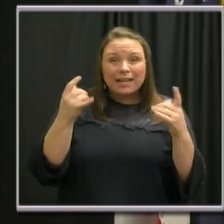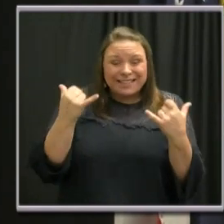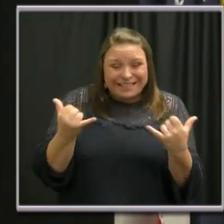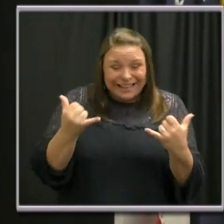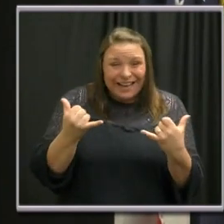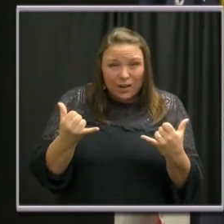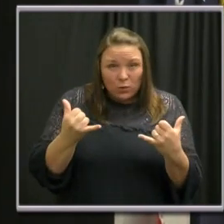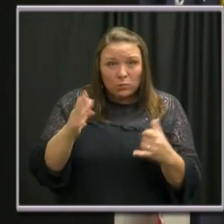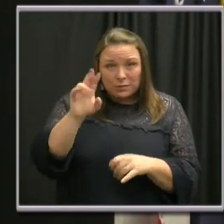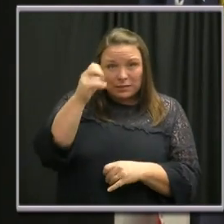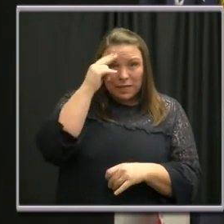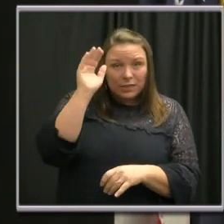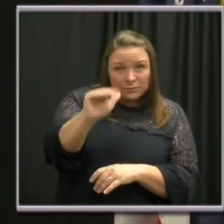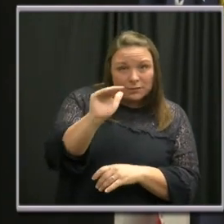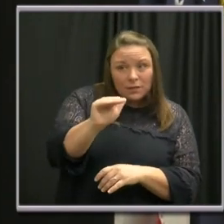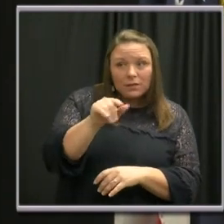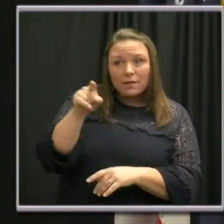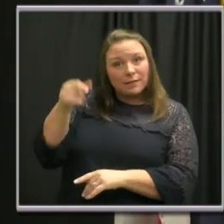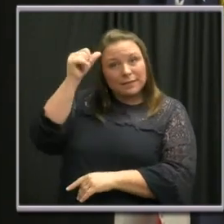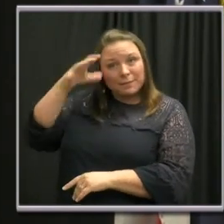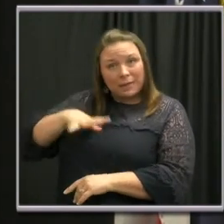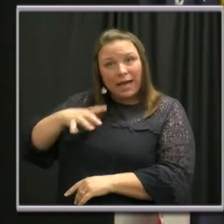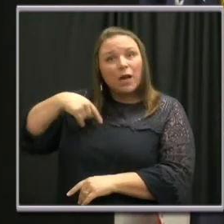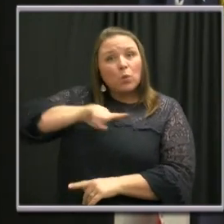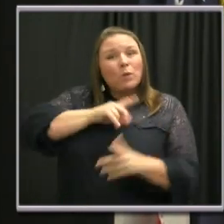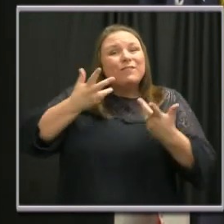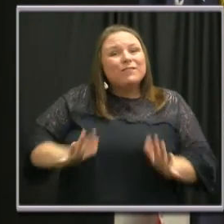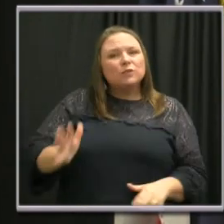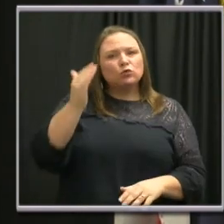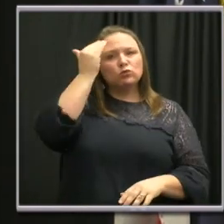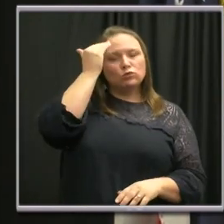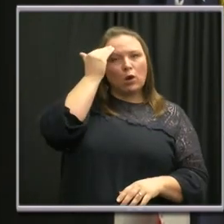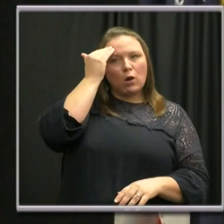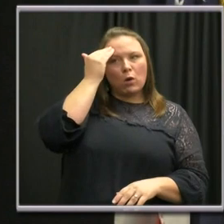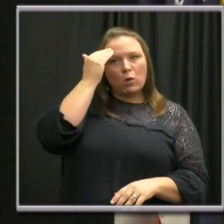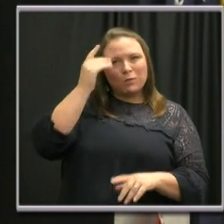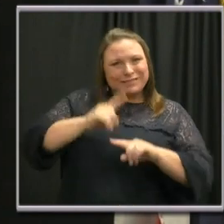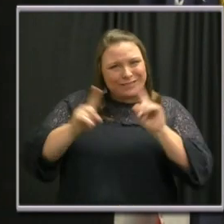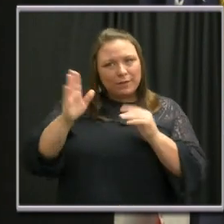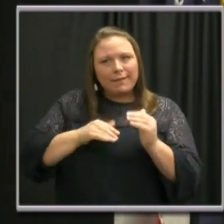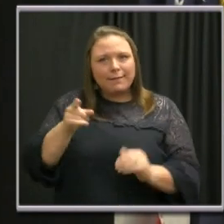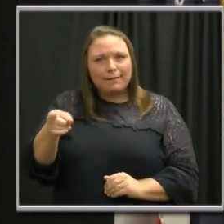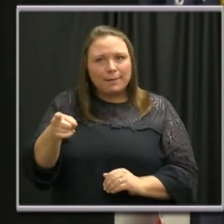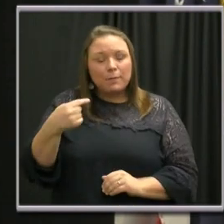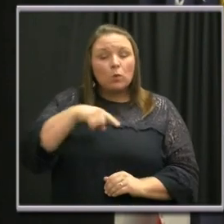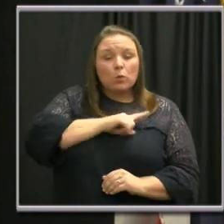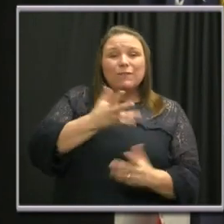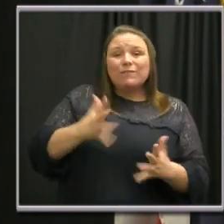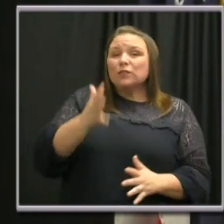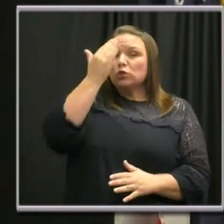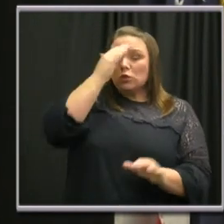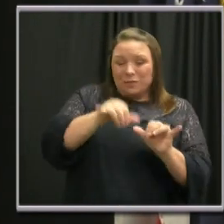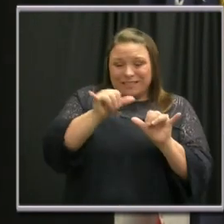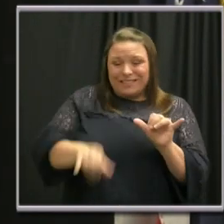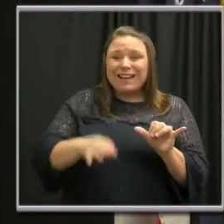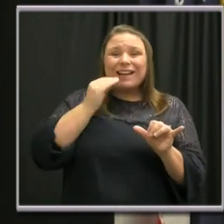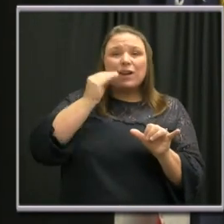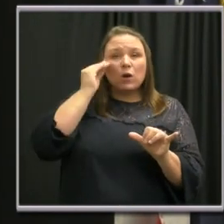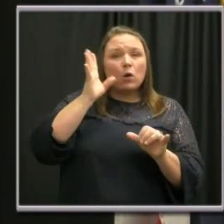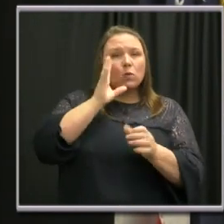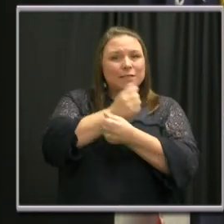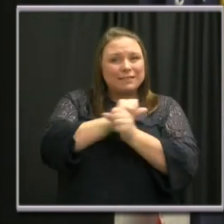Nashville. Unlike that man, we do know. We do know that staying home will save lives,